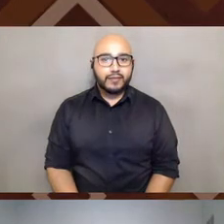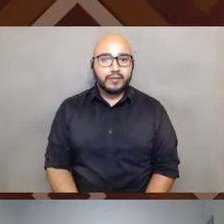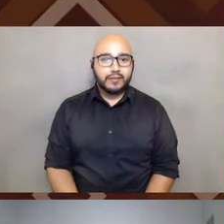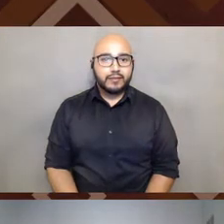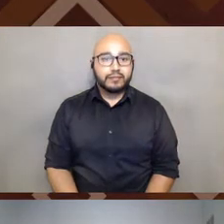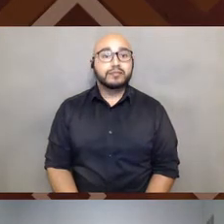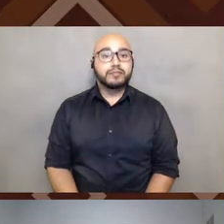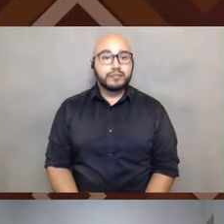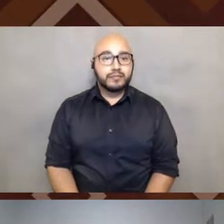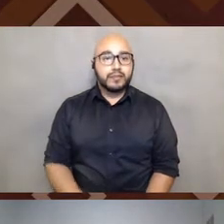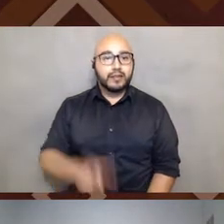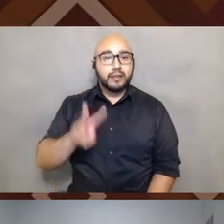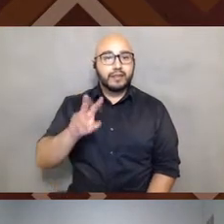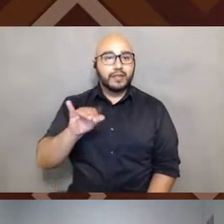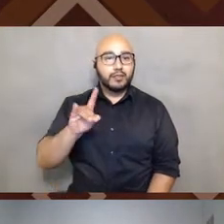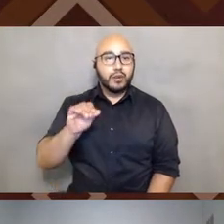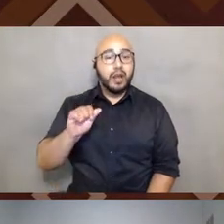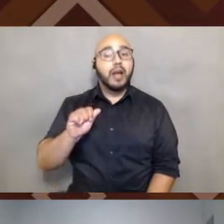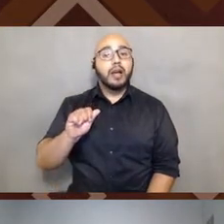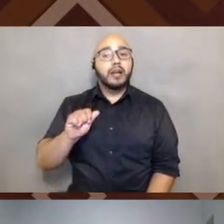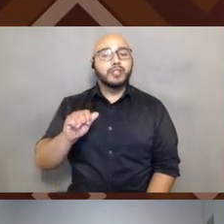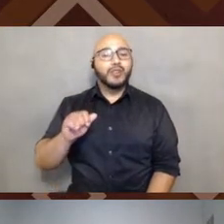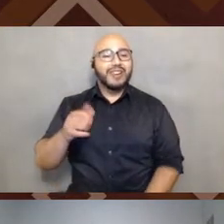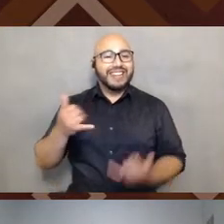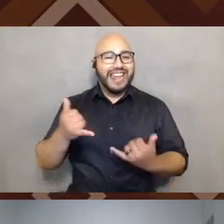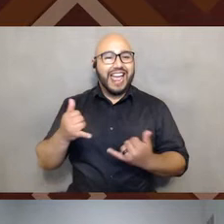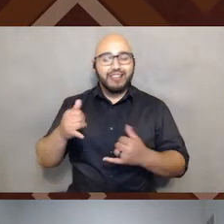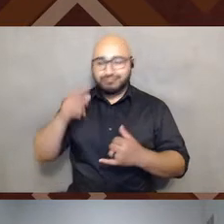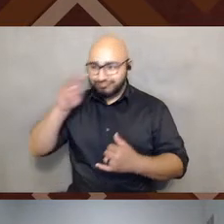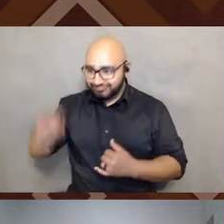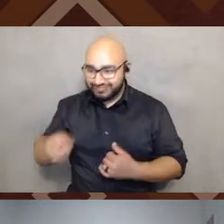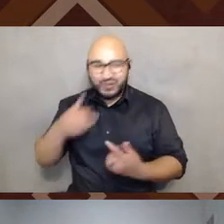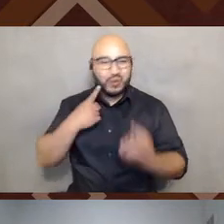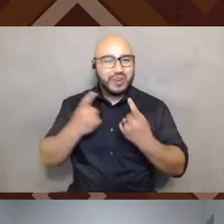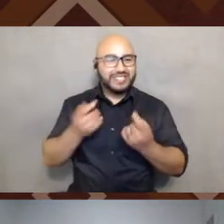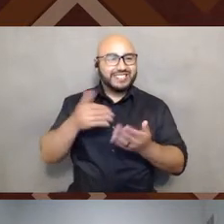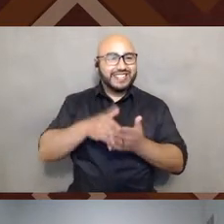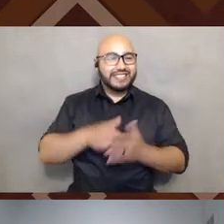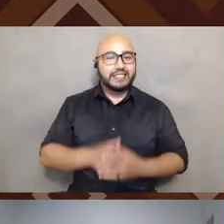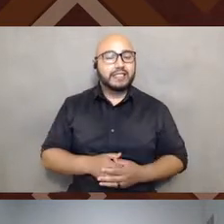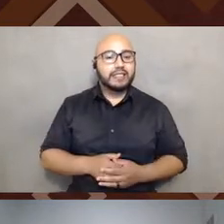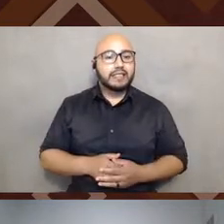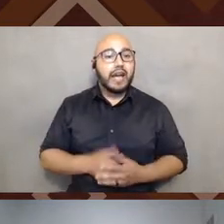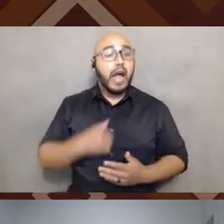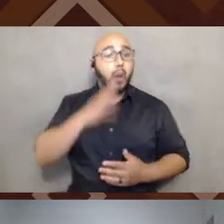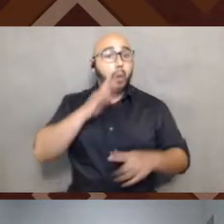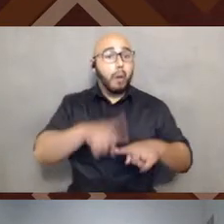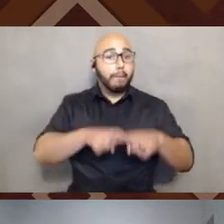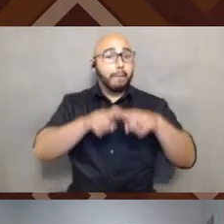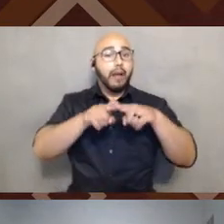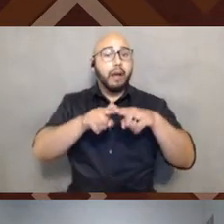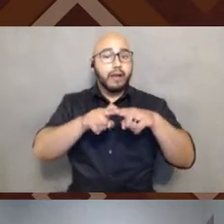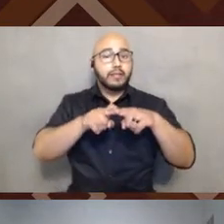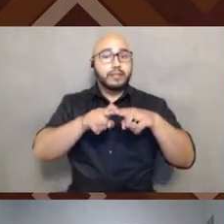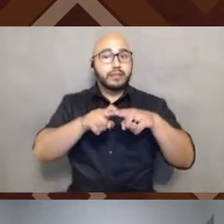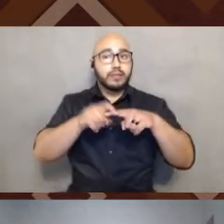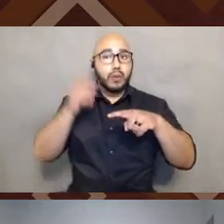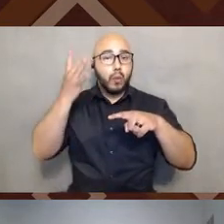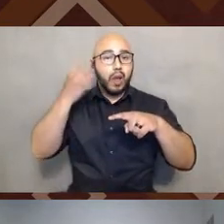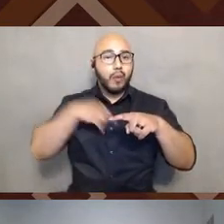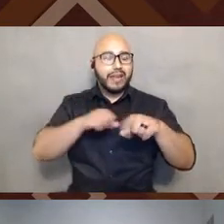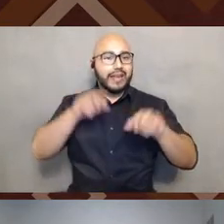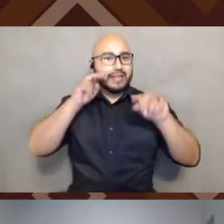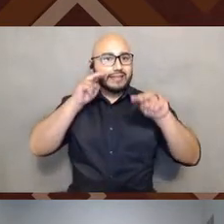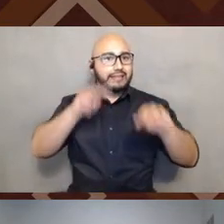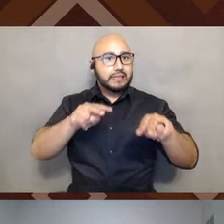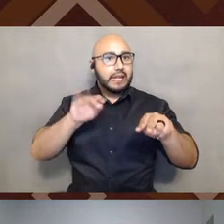So here are questions again, right? And I'll pause so that we can see if